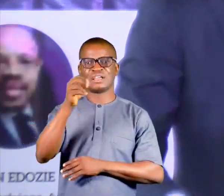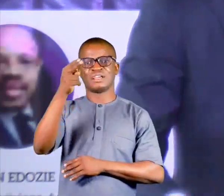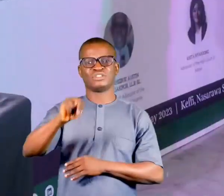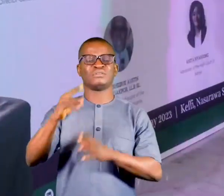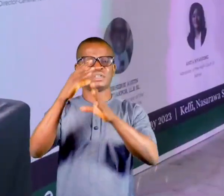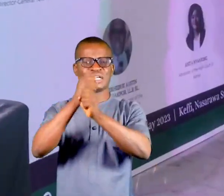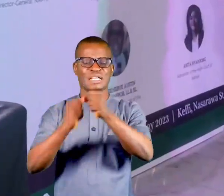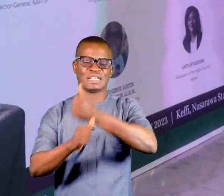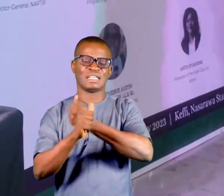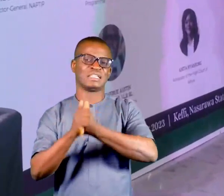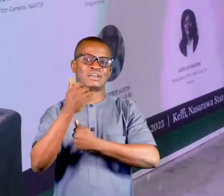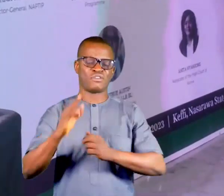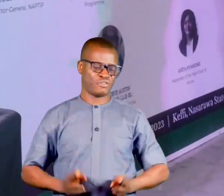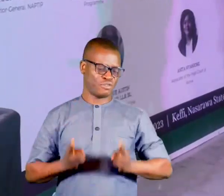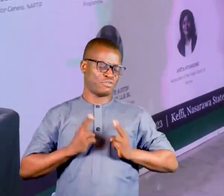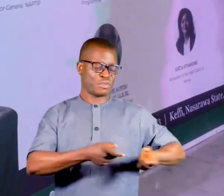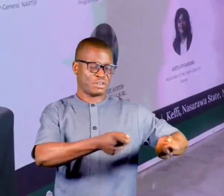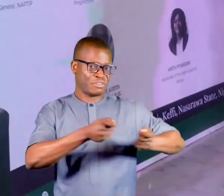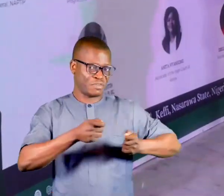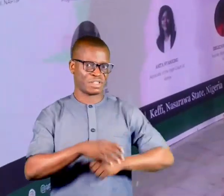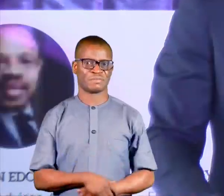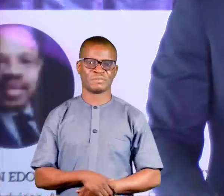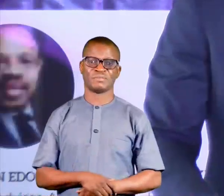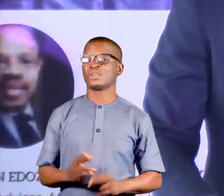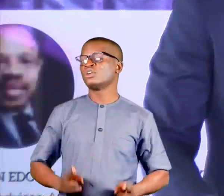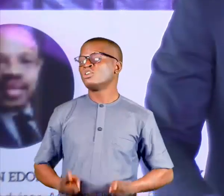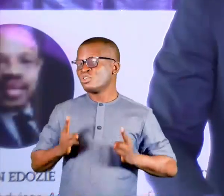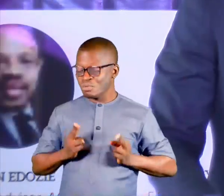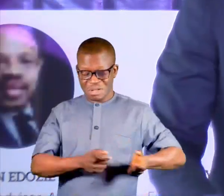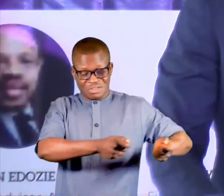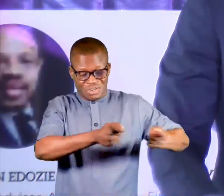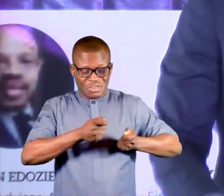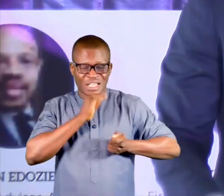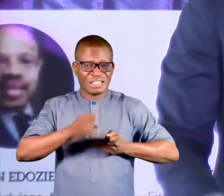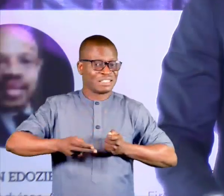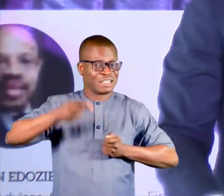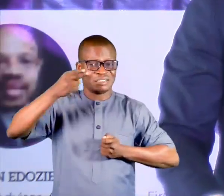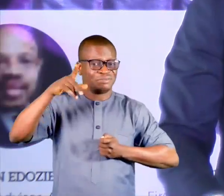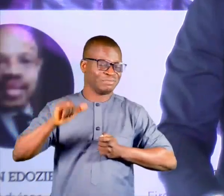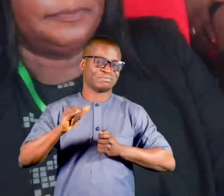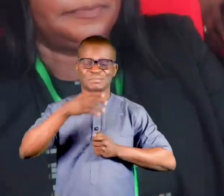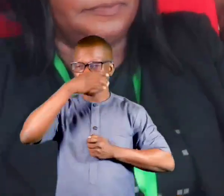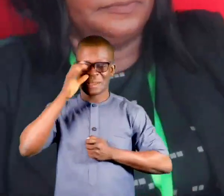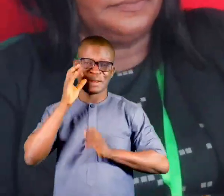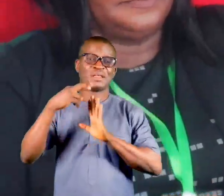Edouzier, outlined the dangers of human trafficking. Human trafficking is a heinous crime.